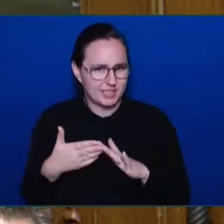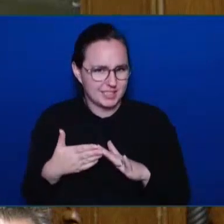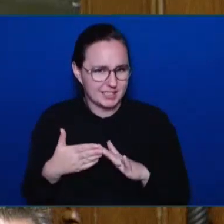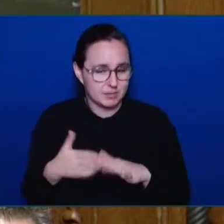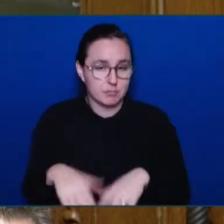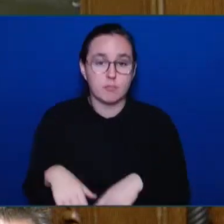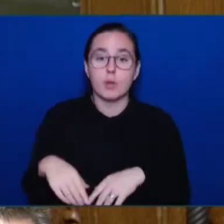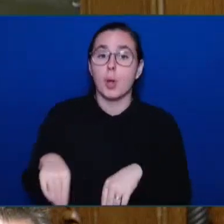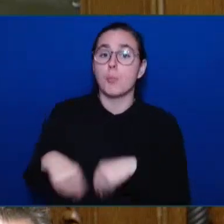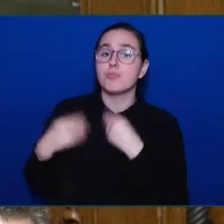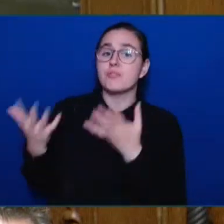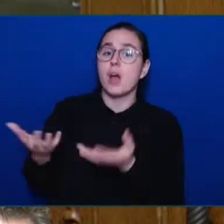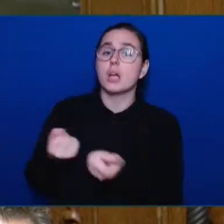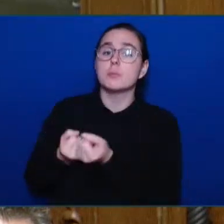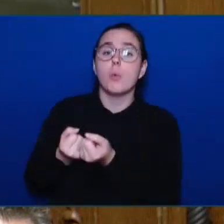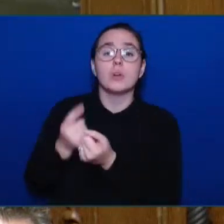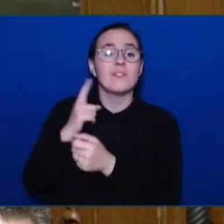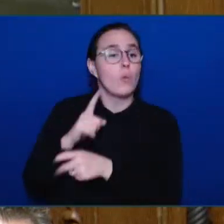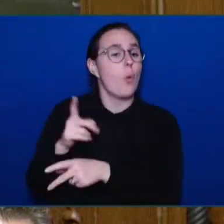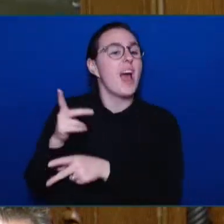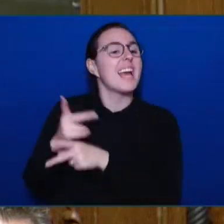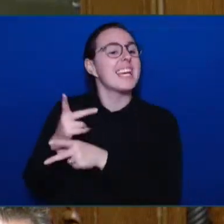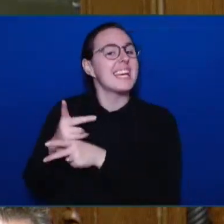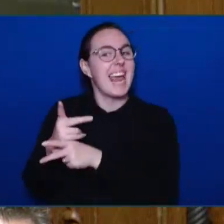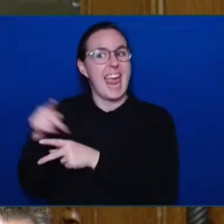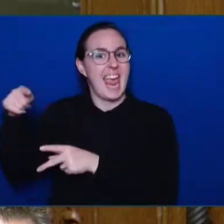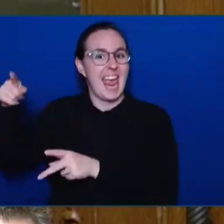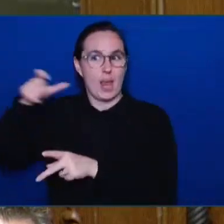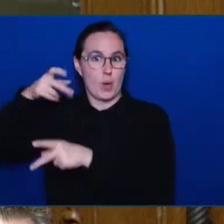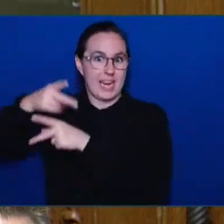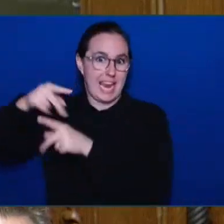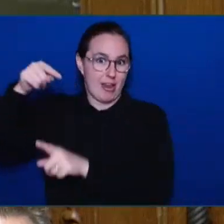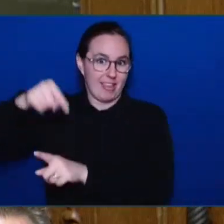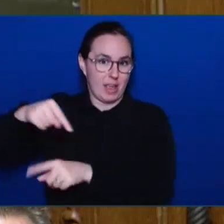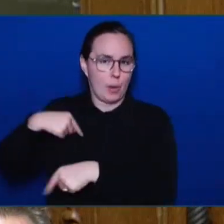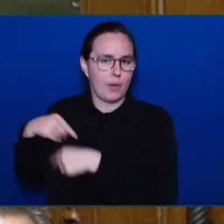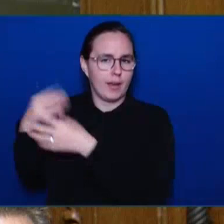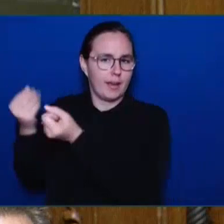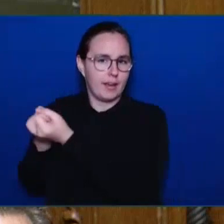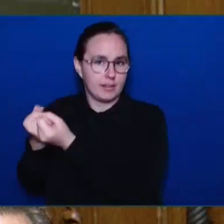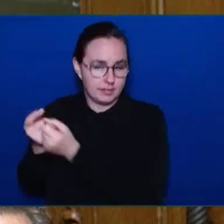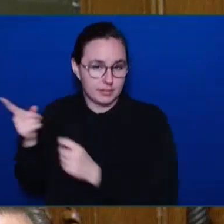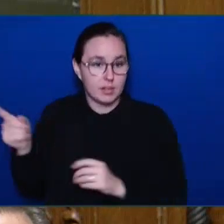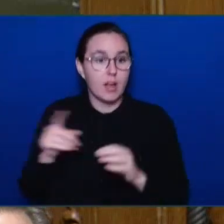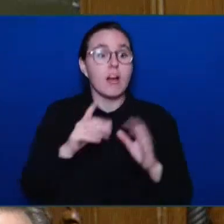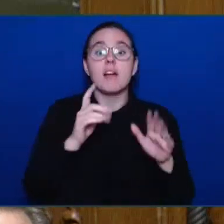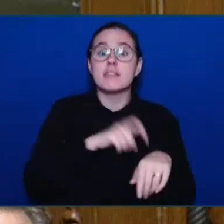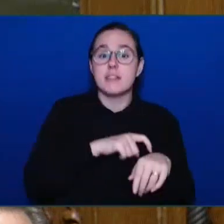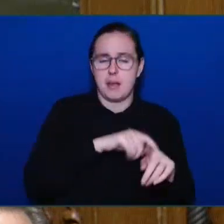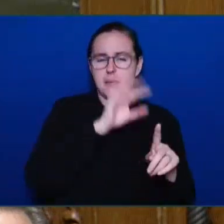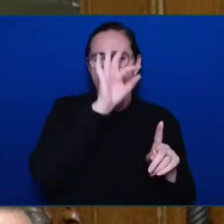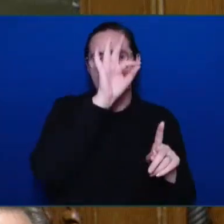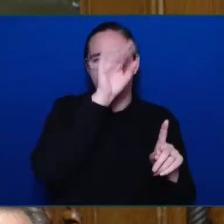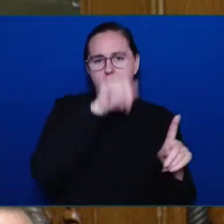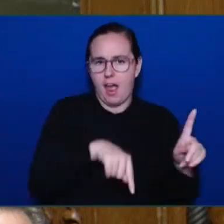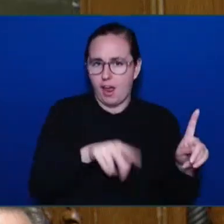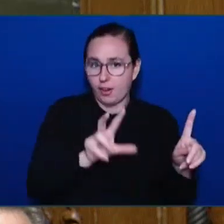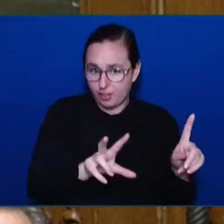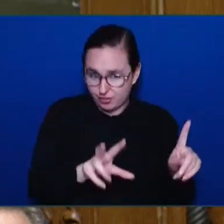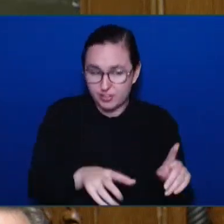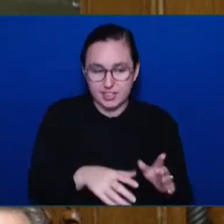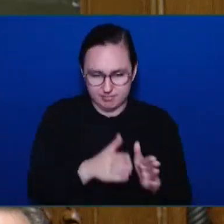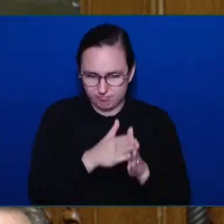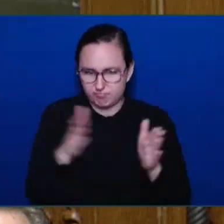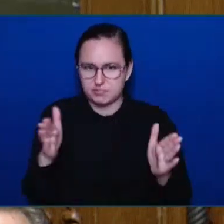Thursday from 9 a.m. to 3 p.m. It is led by three staff, three to five volunteers with